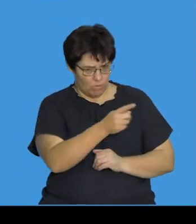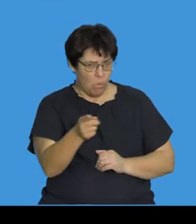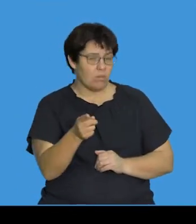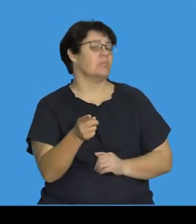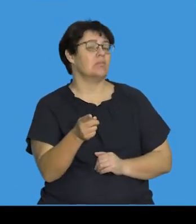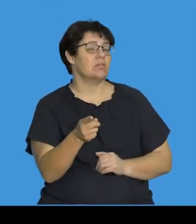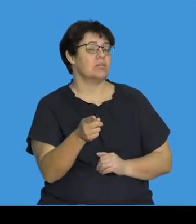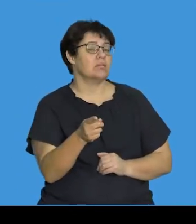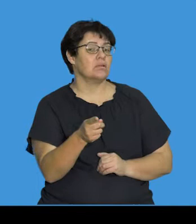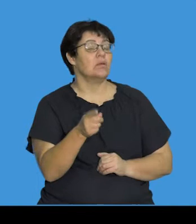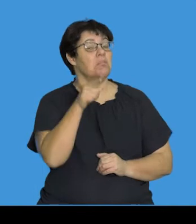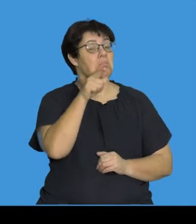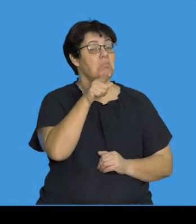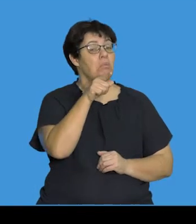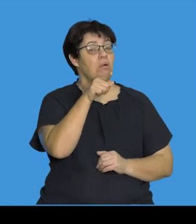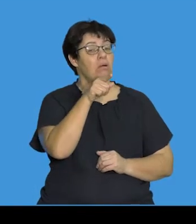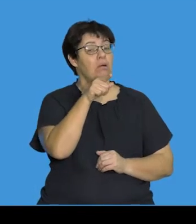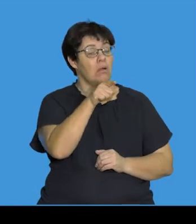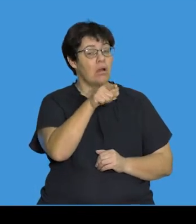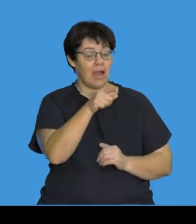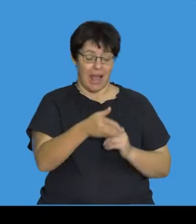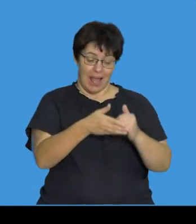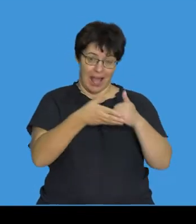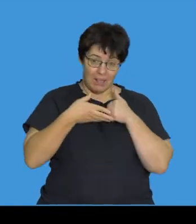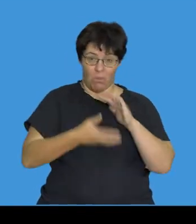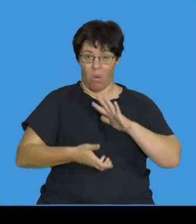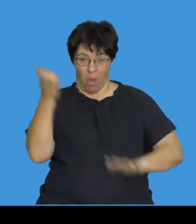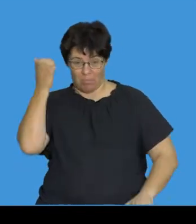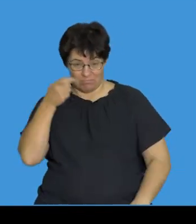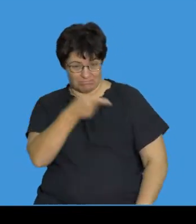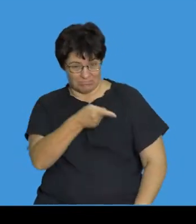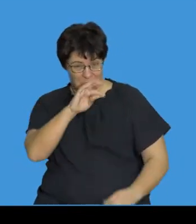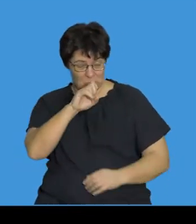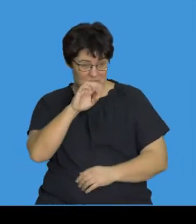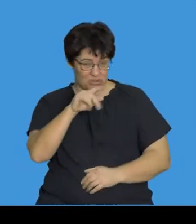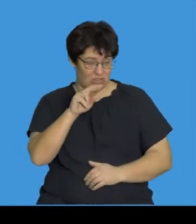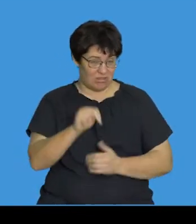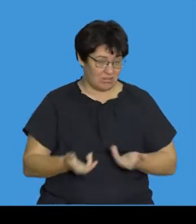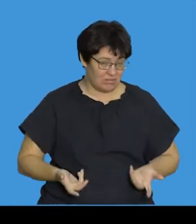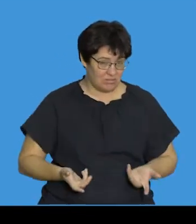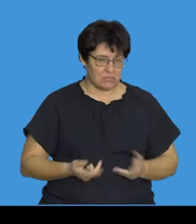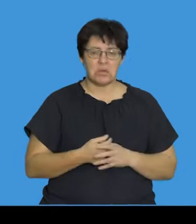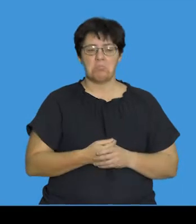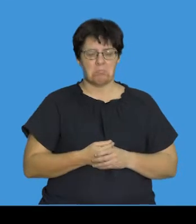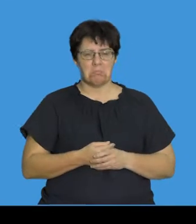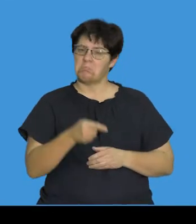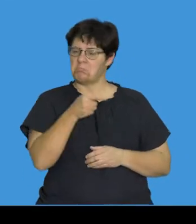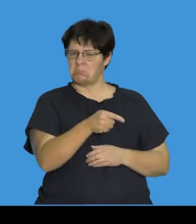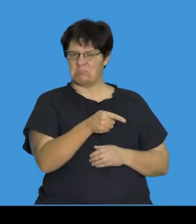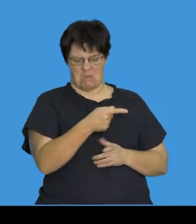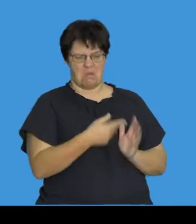Can mutations be helpful or harmful? So we often refer to mutations and we think, well, a mutation is